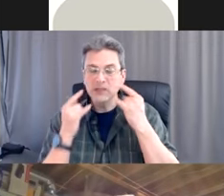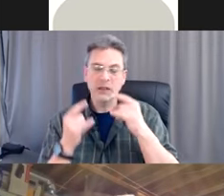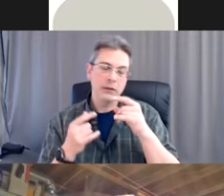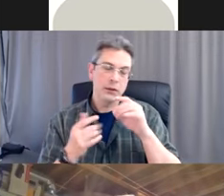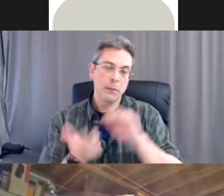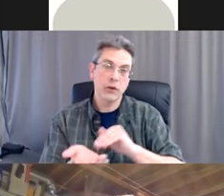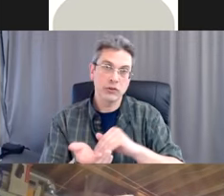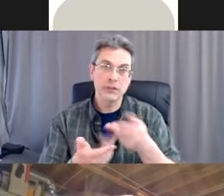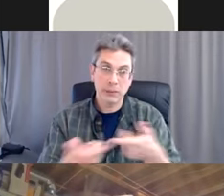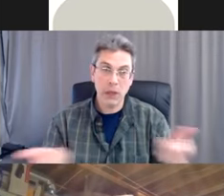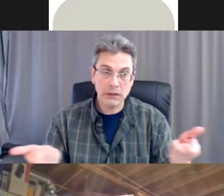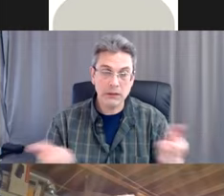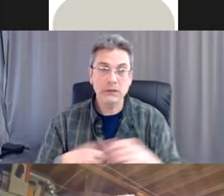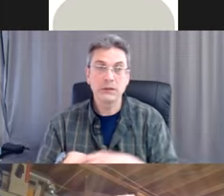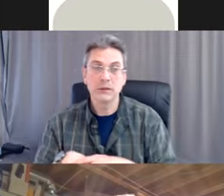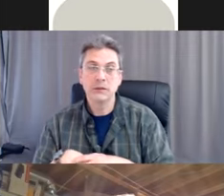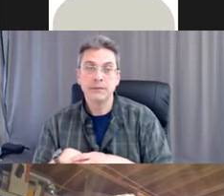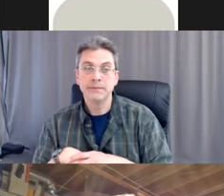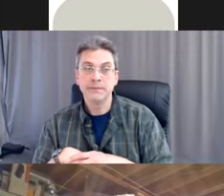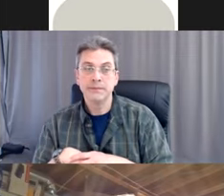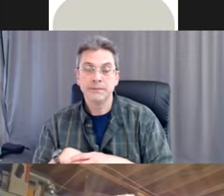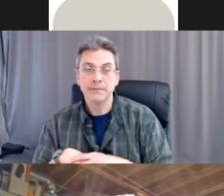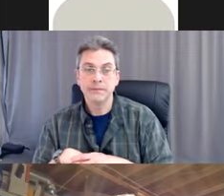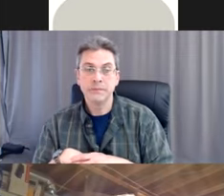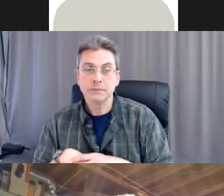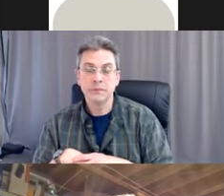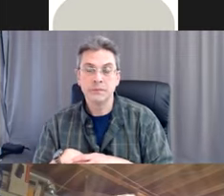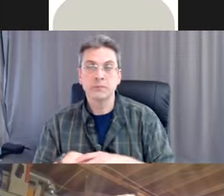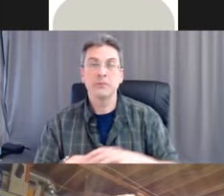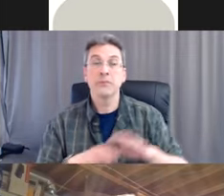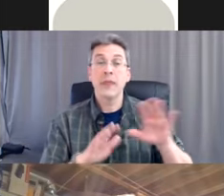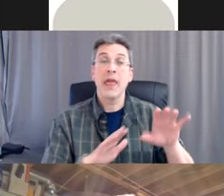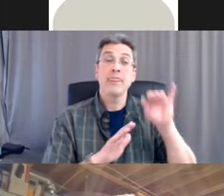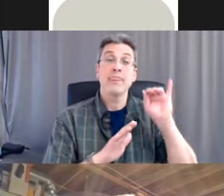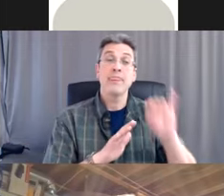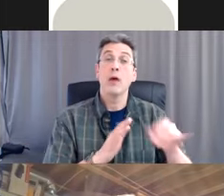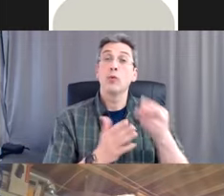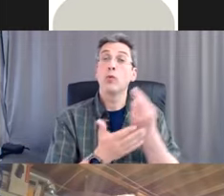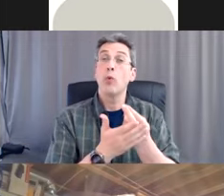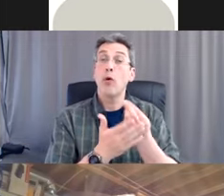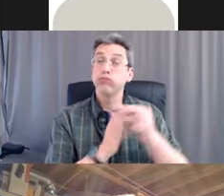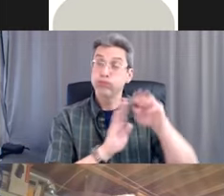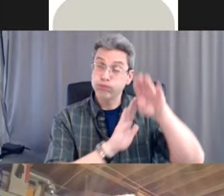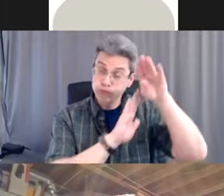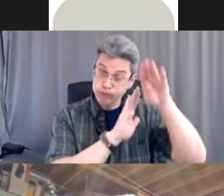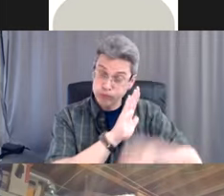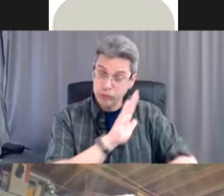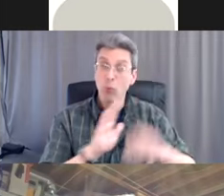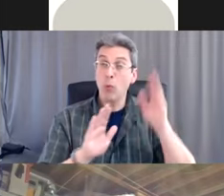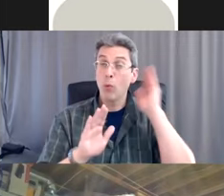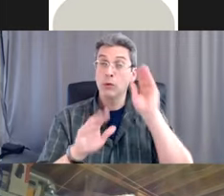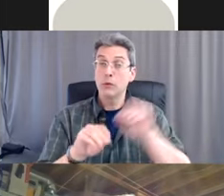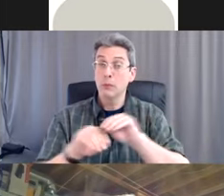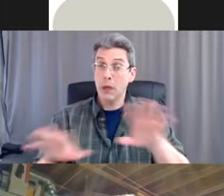And, um, so the resources that are going to be sent out are